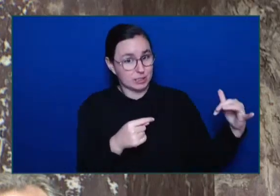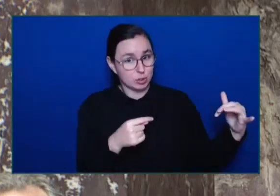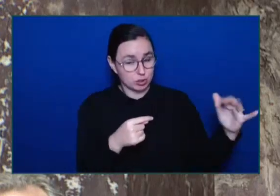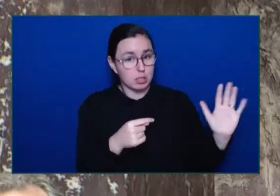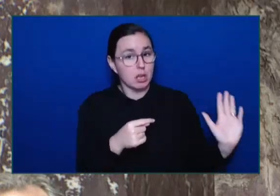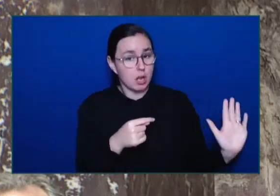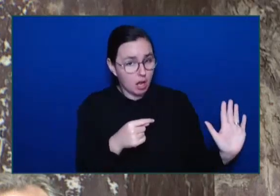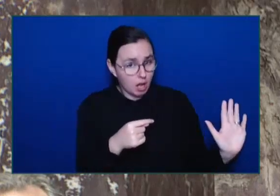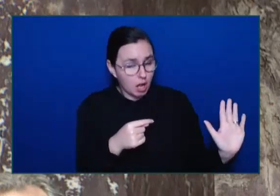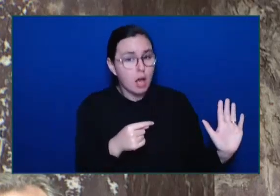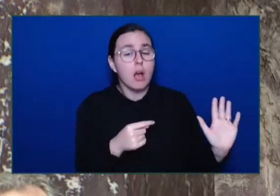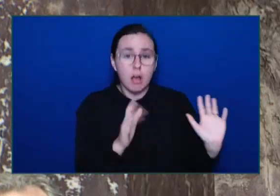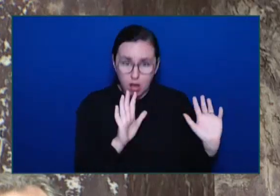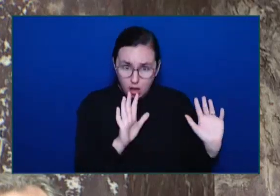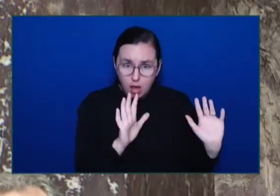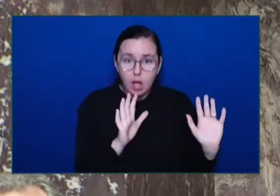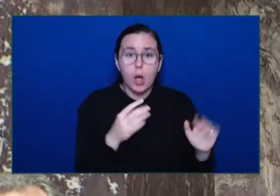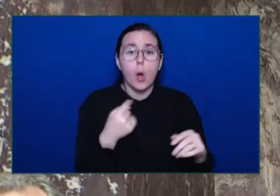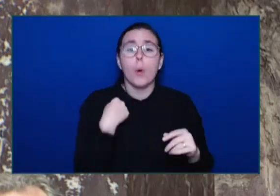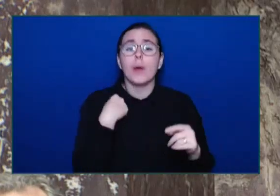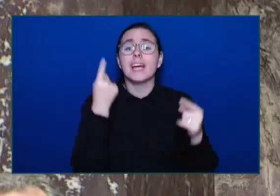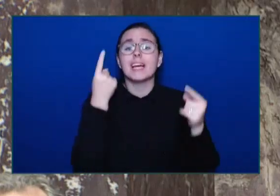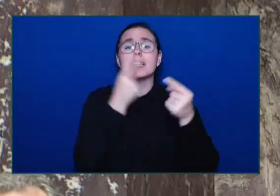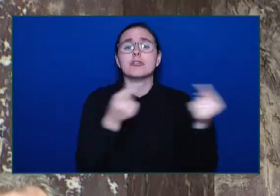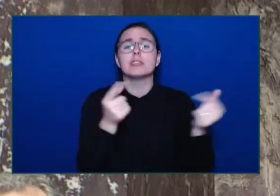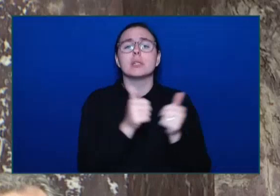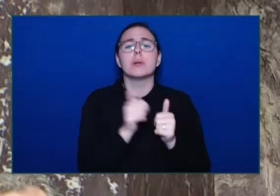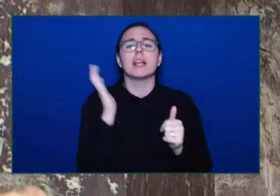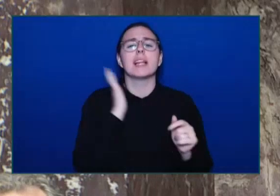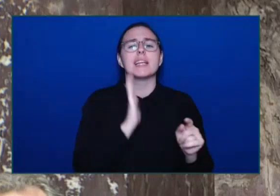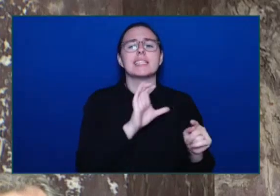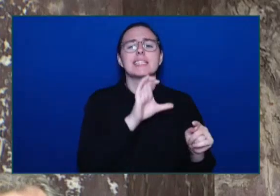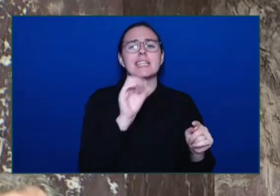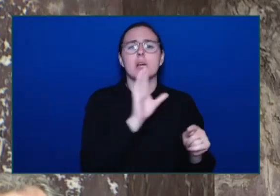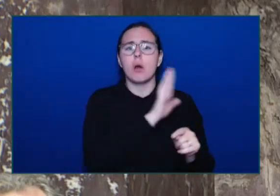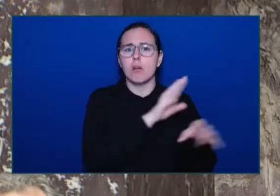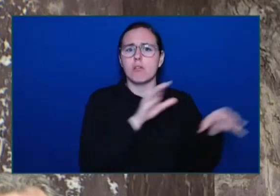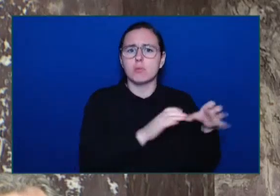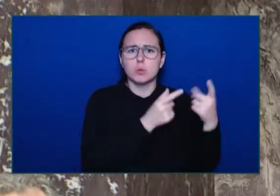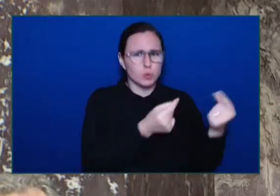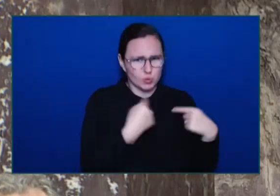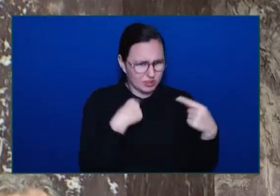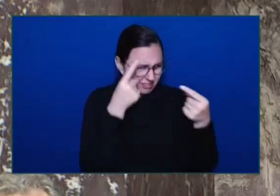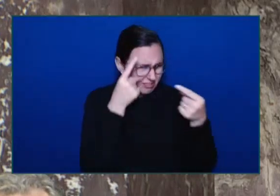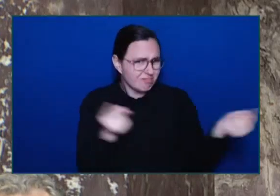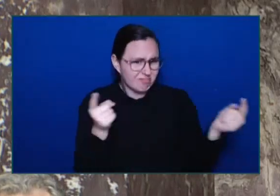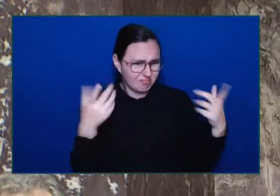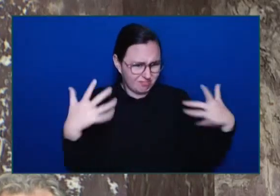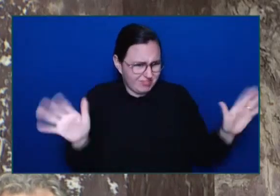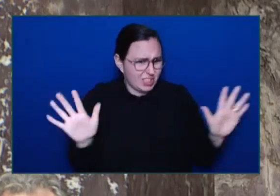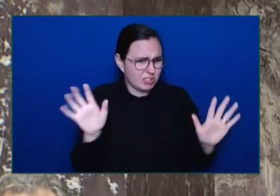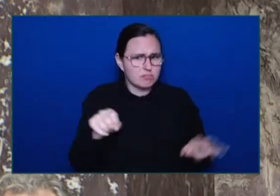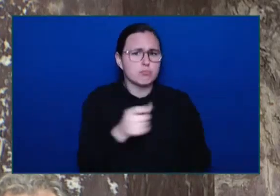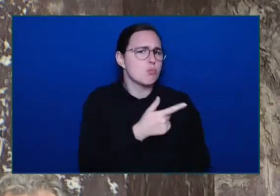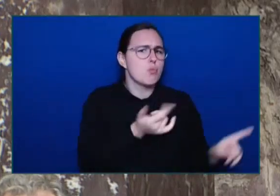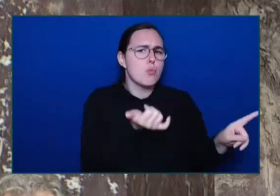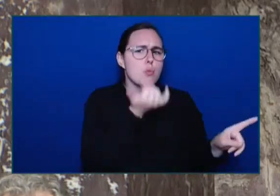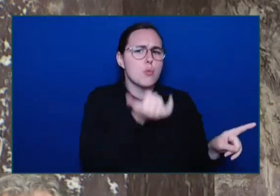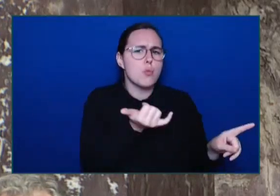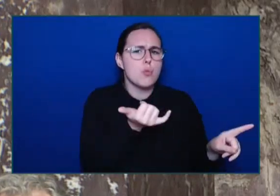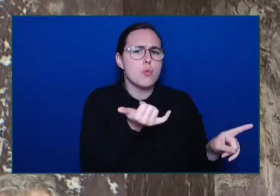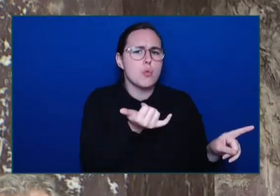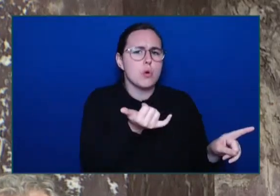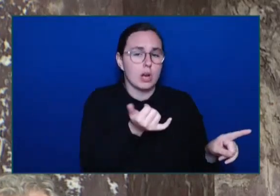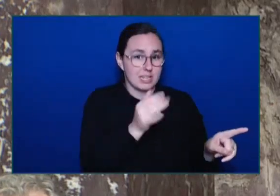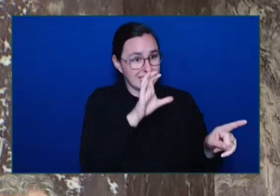report lays out cases Where the staff were directed to award certain contracts To